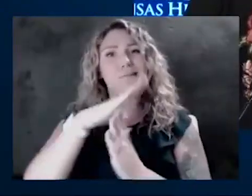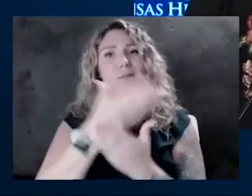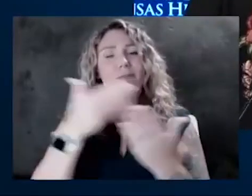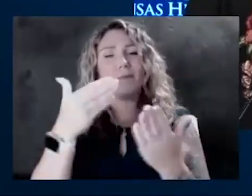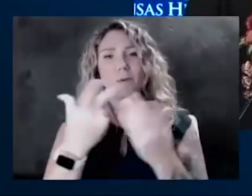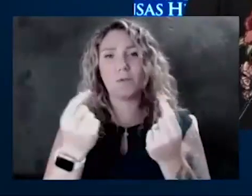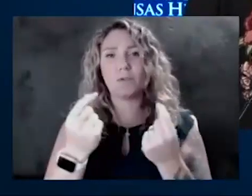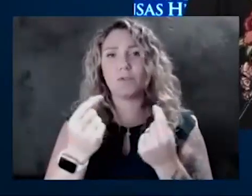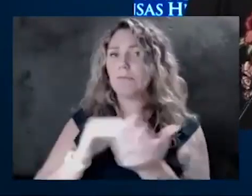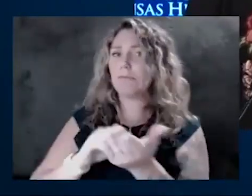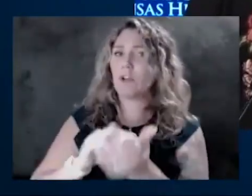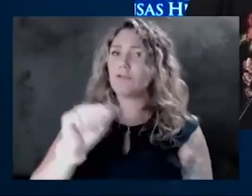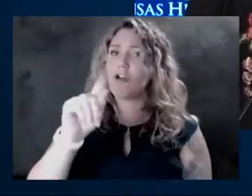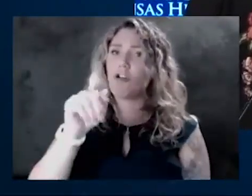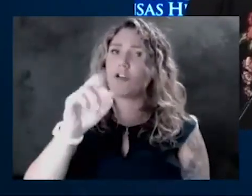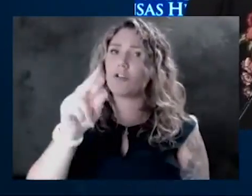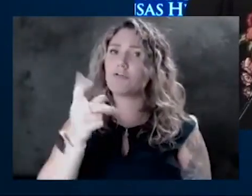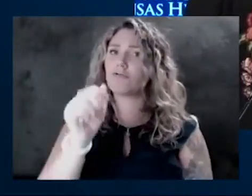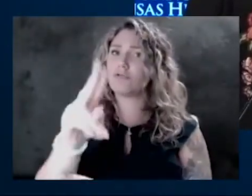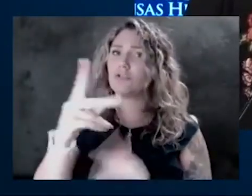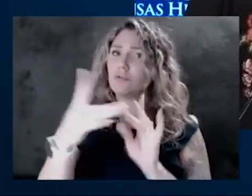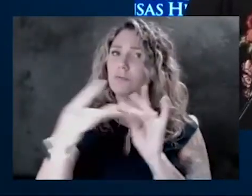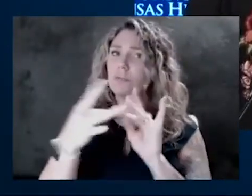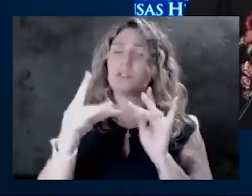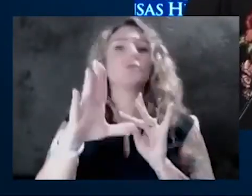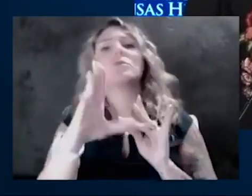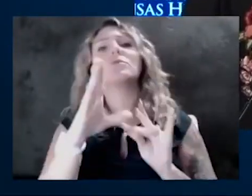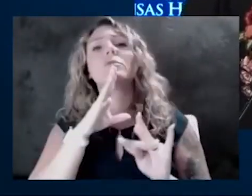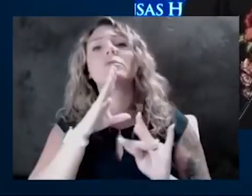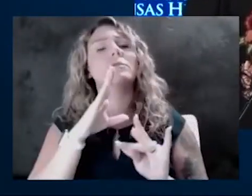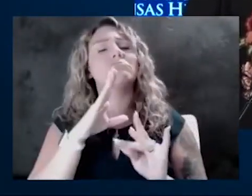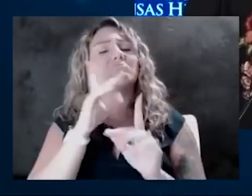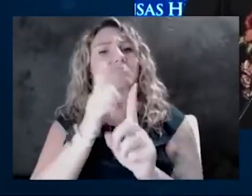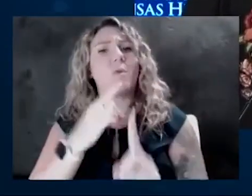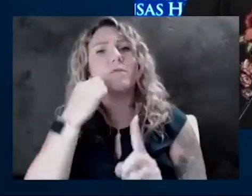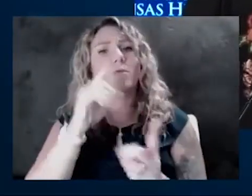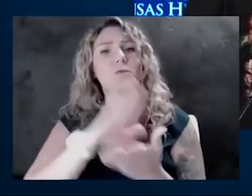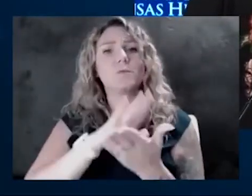little bit, but what's your insight and your message for school, staff, students, parents?